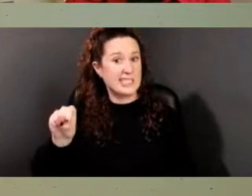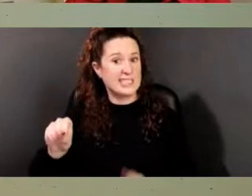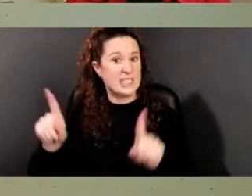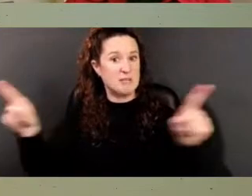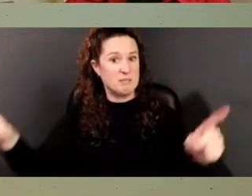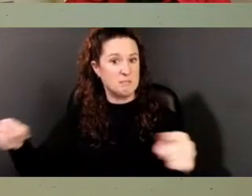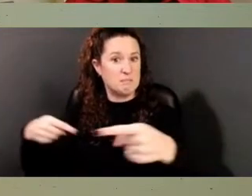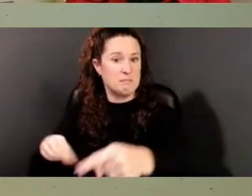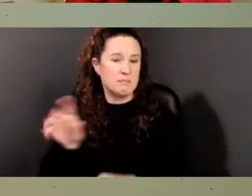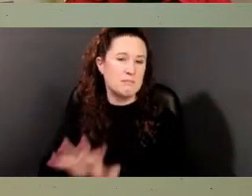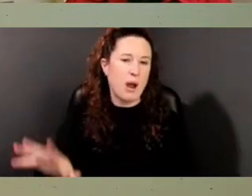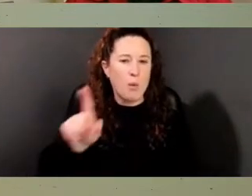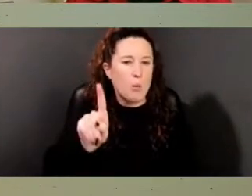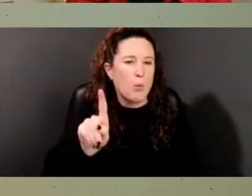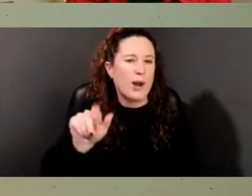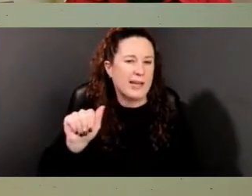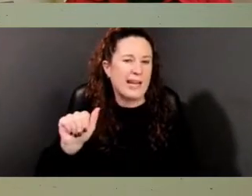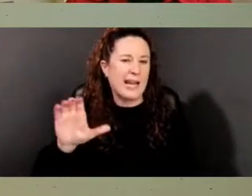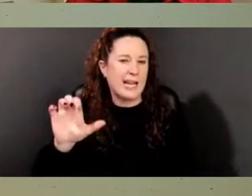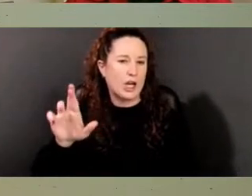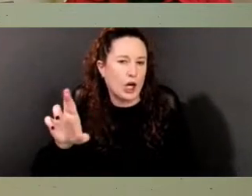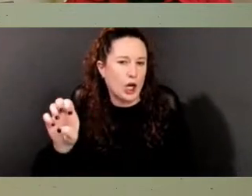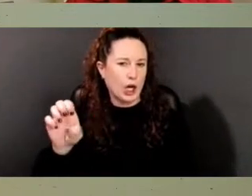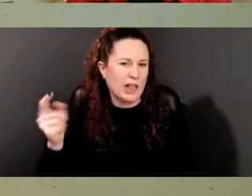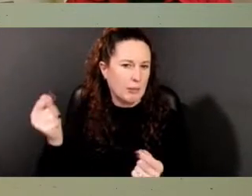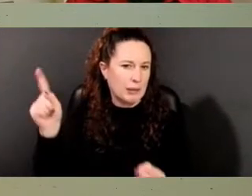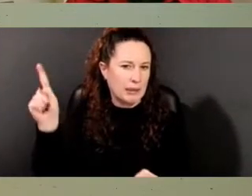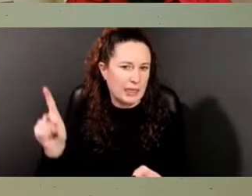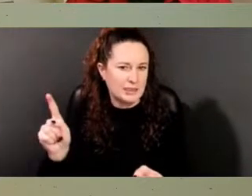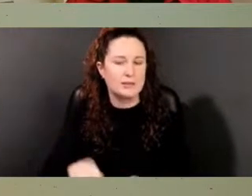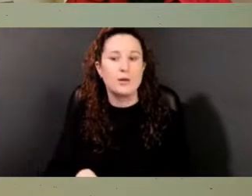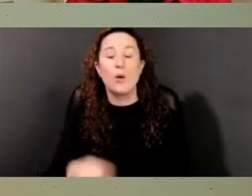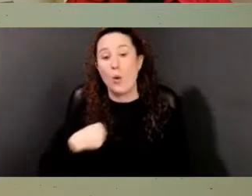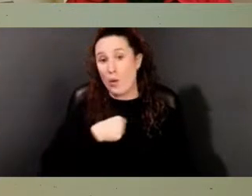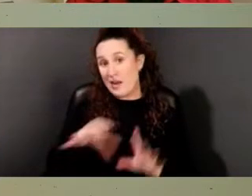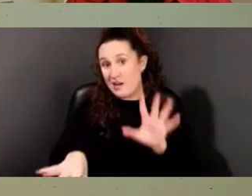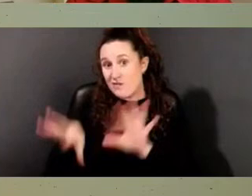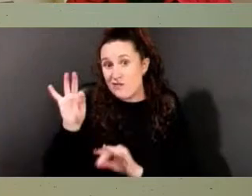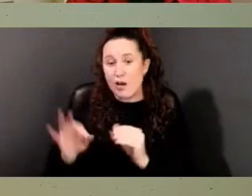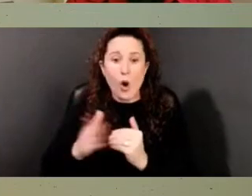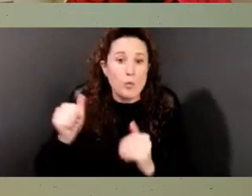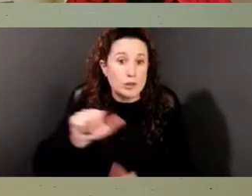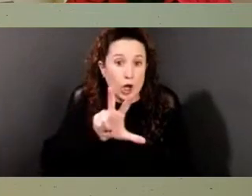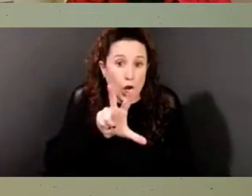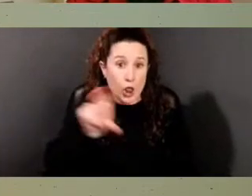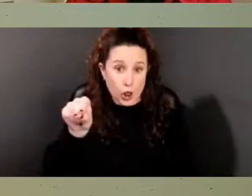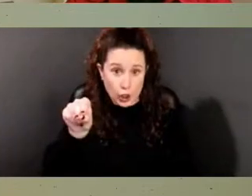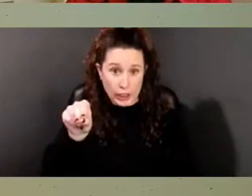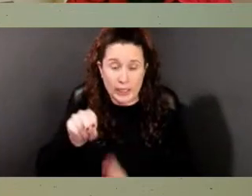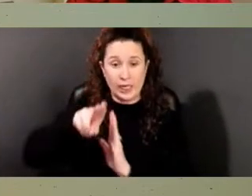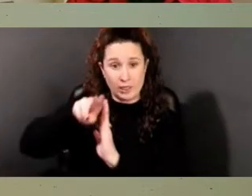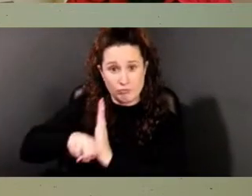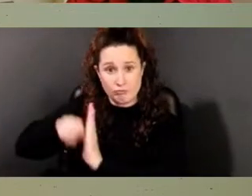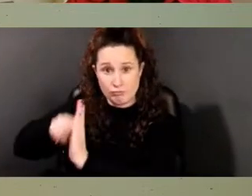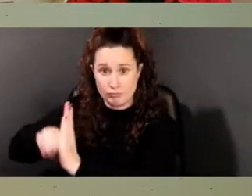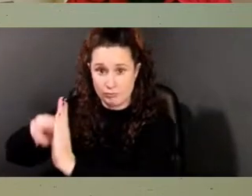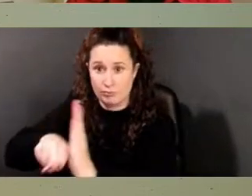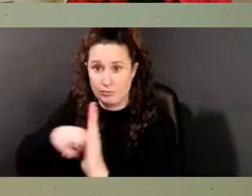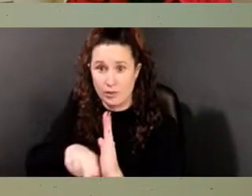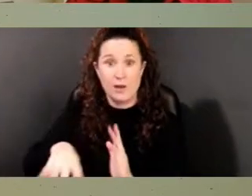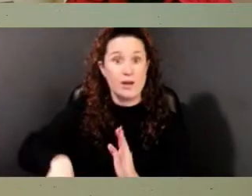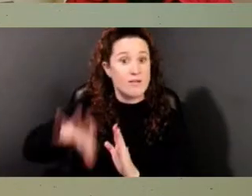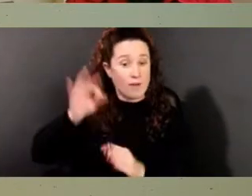an acre. We found almost 30 grave shafts. We found postholes,